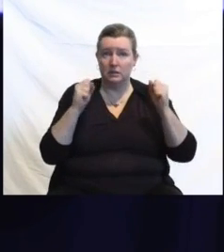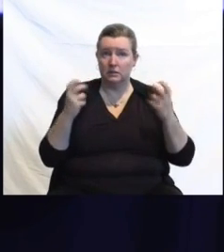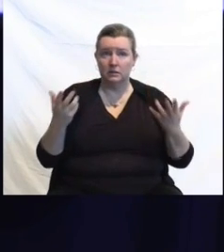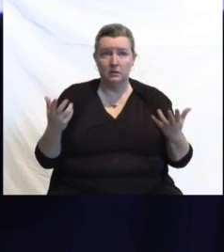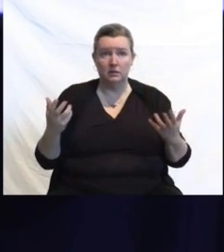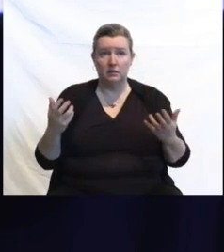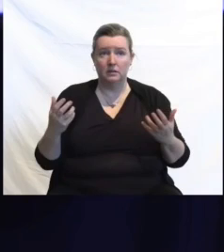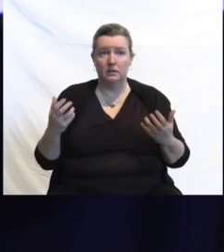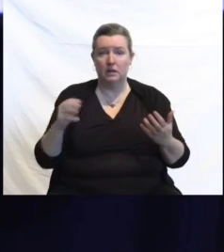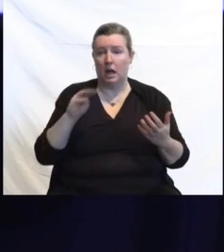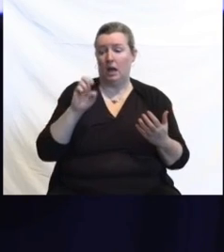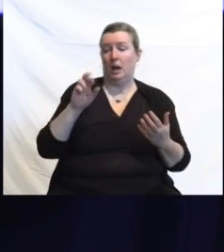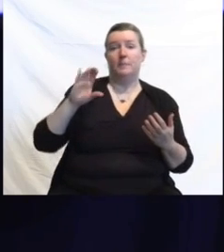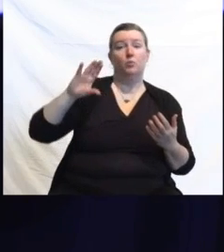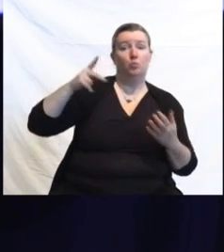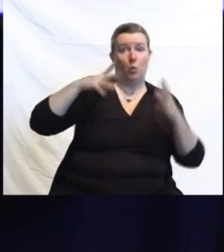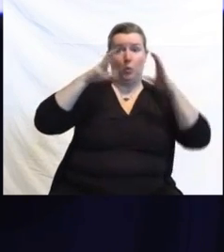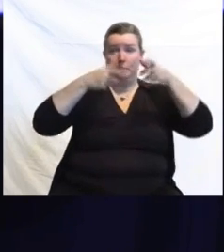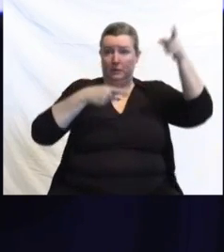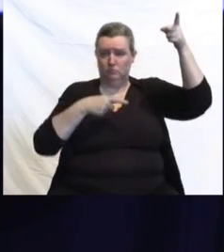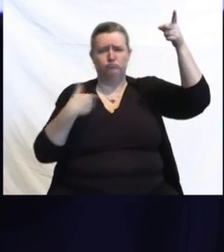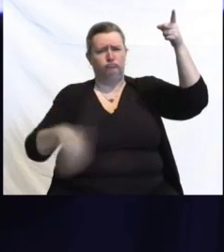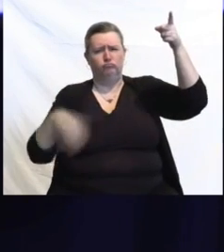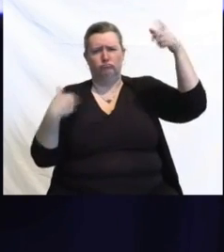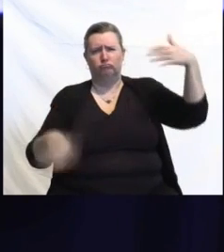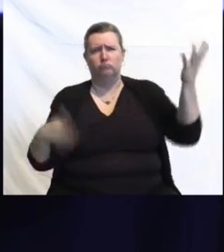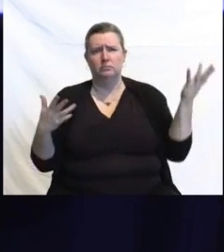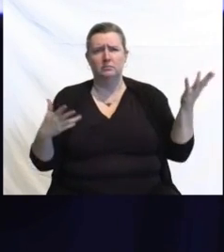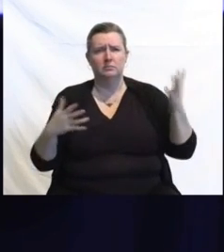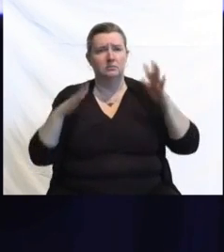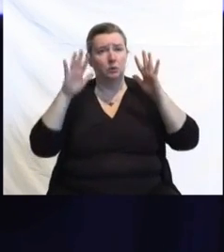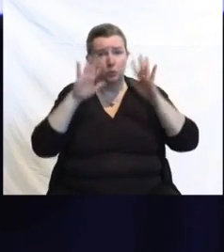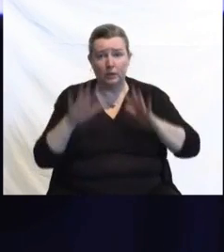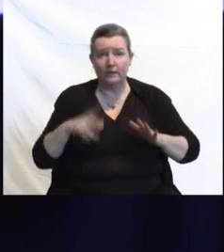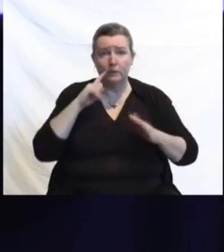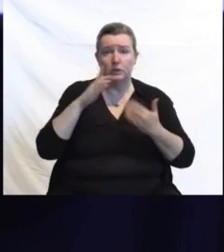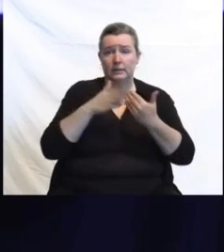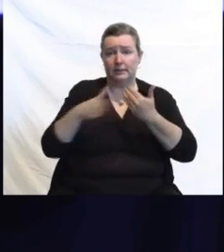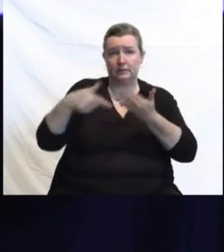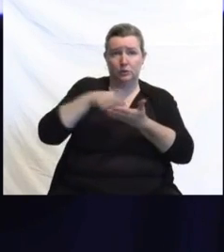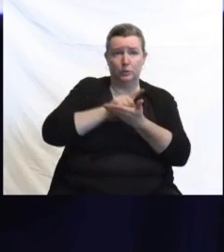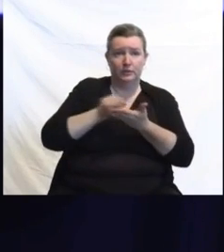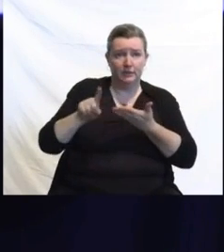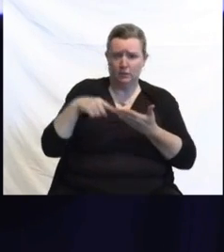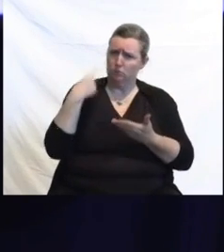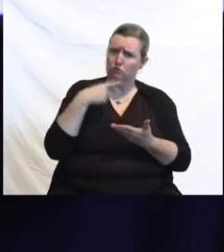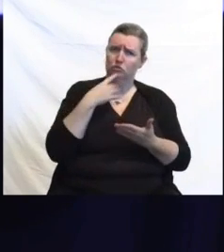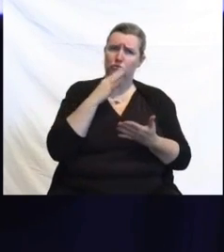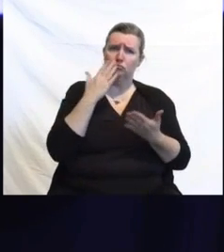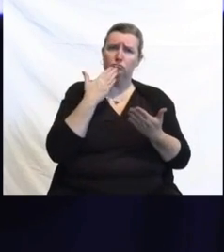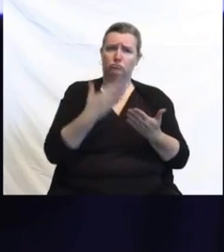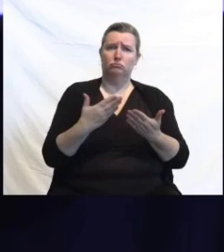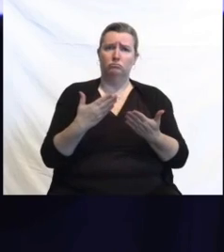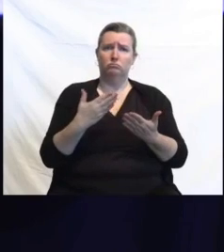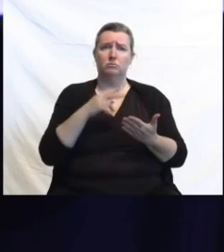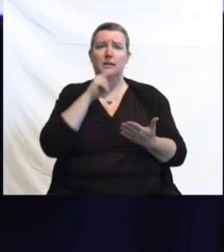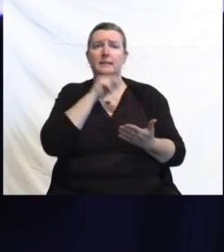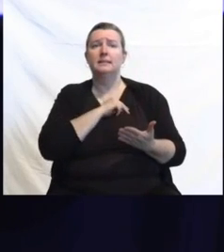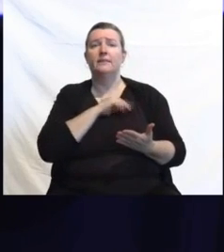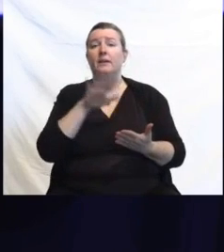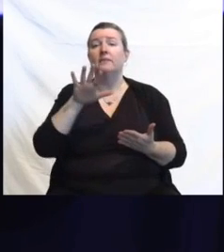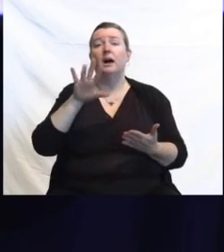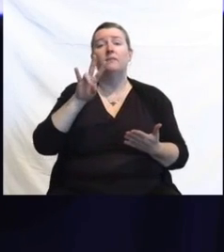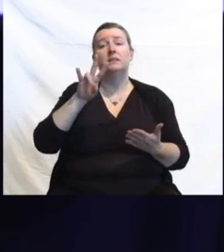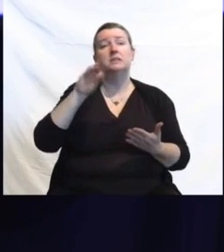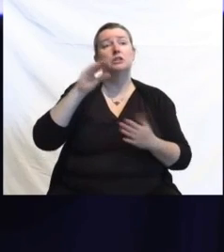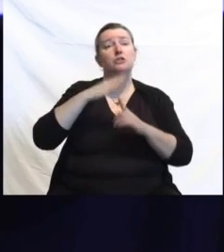FEMA. Weather looks good for the rest of the week, 57 and sunny on Thanksgiving. And as far as the holiday season,